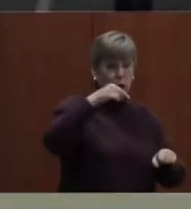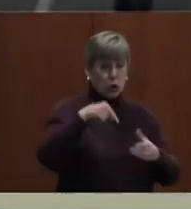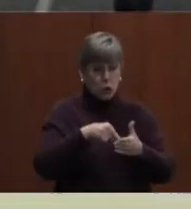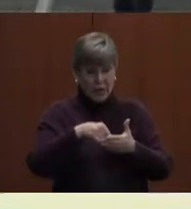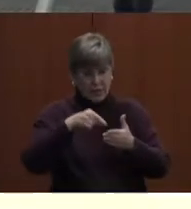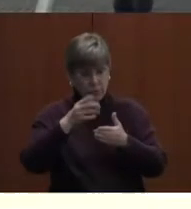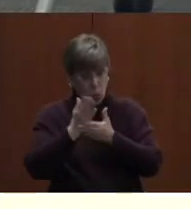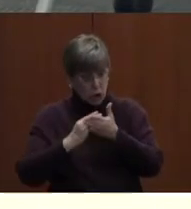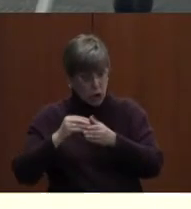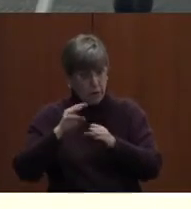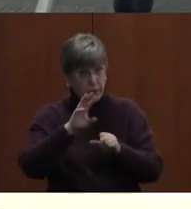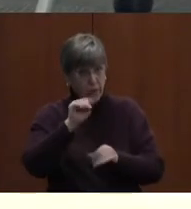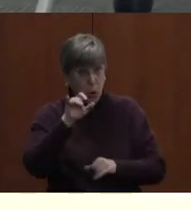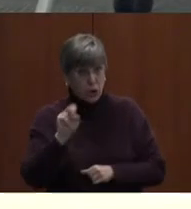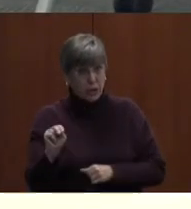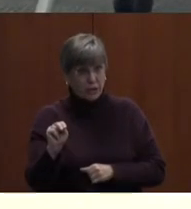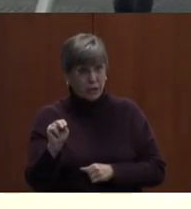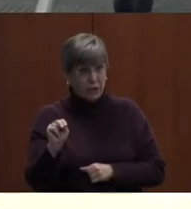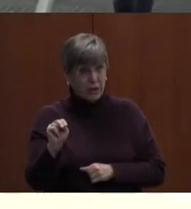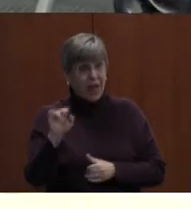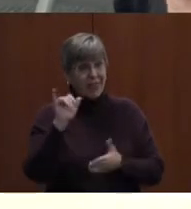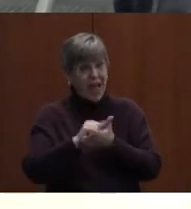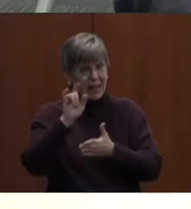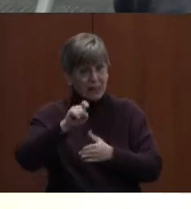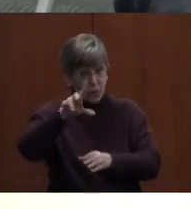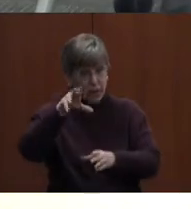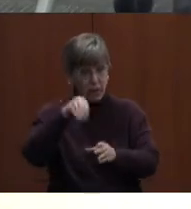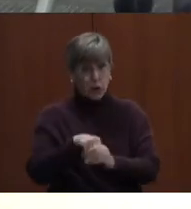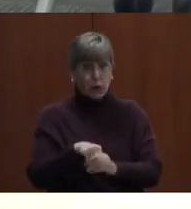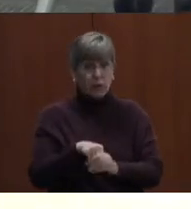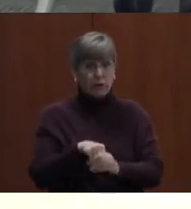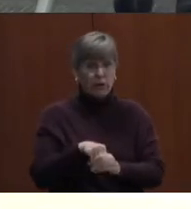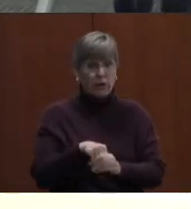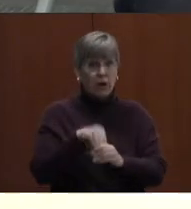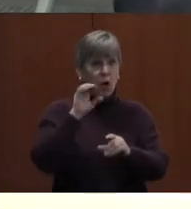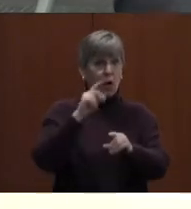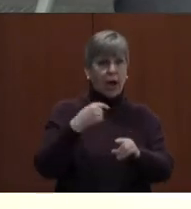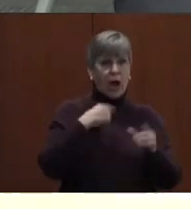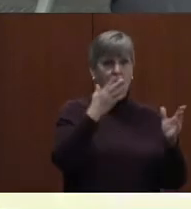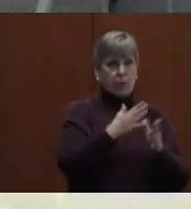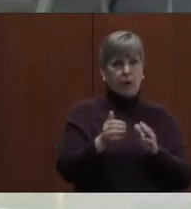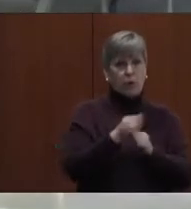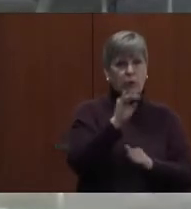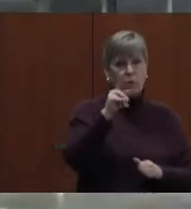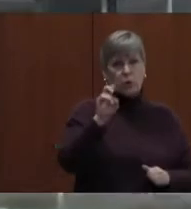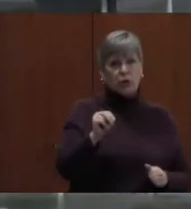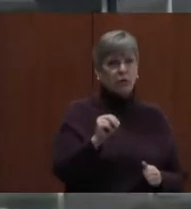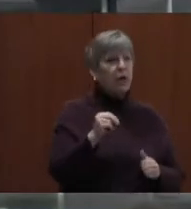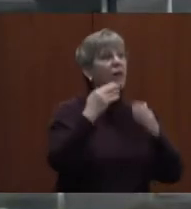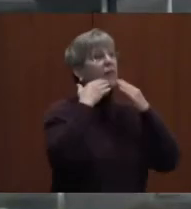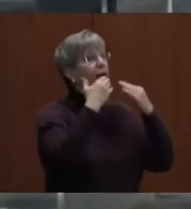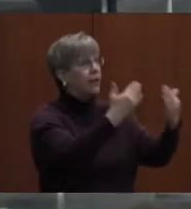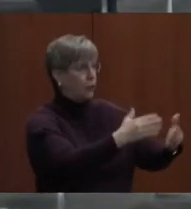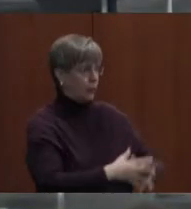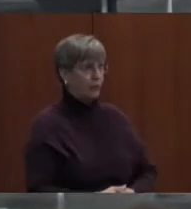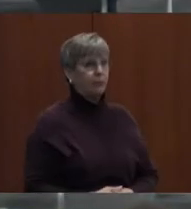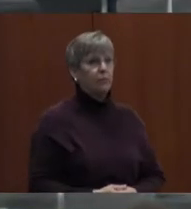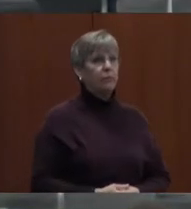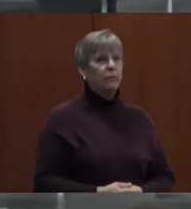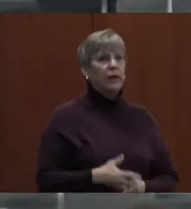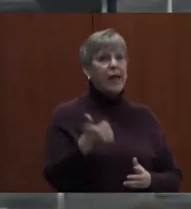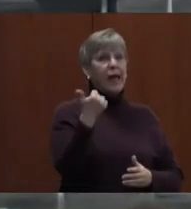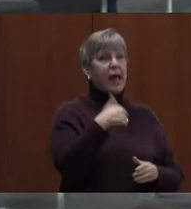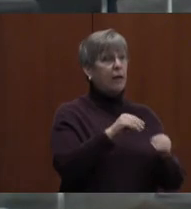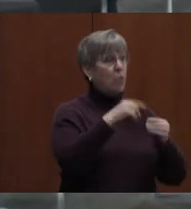portion of the motion, that needs to be included. I'm prepared to make these motions. Thank you. Thank you. Is there any